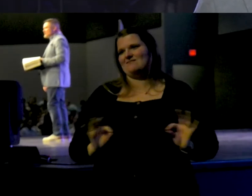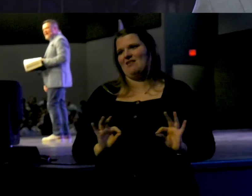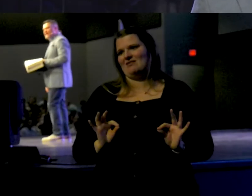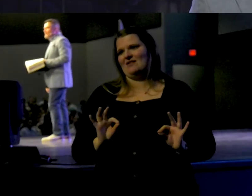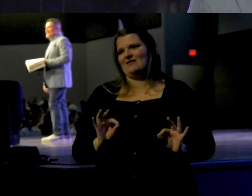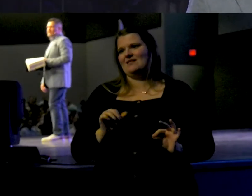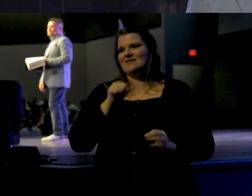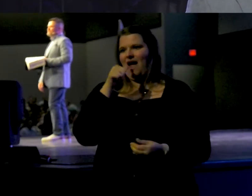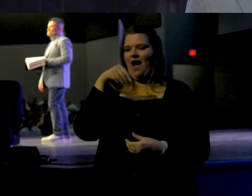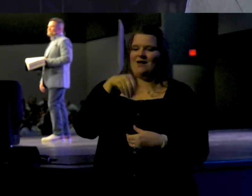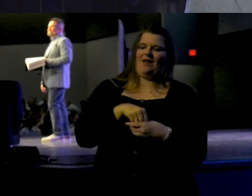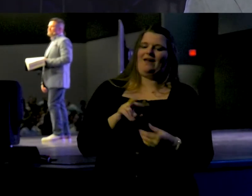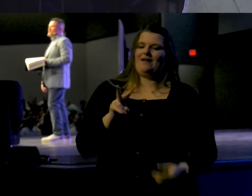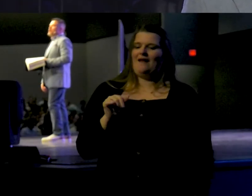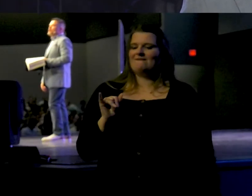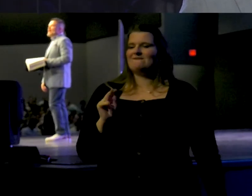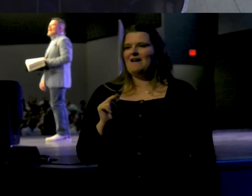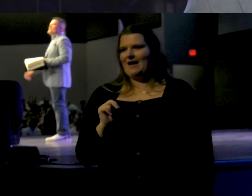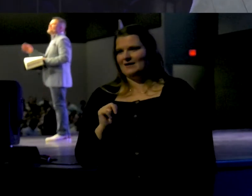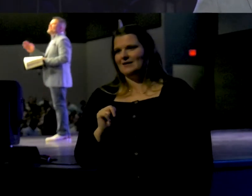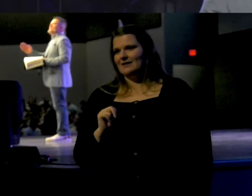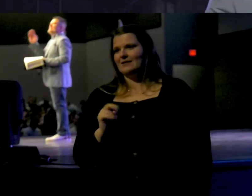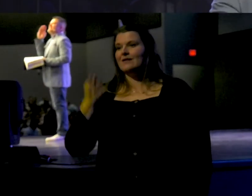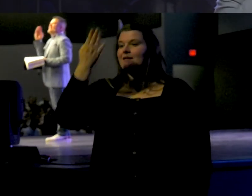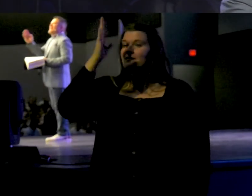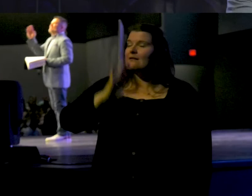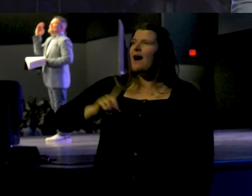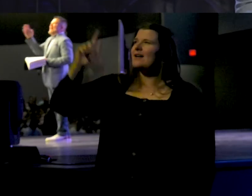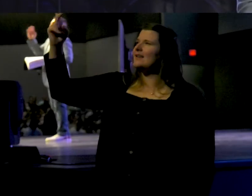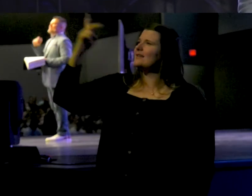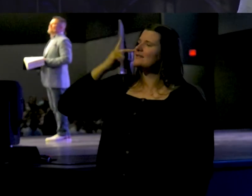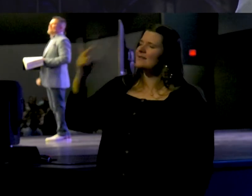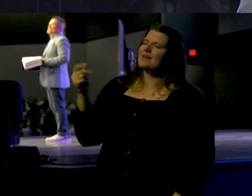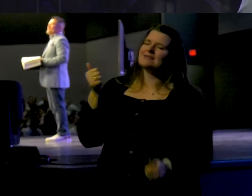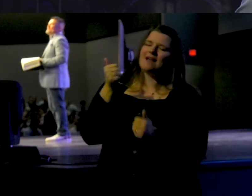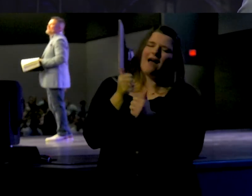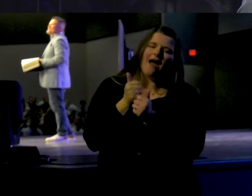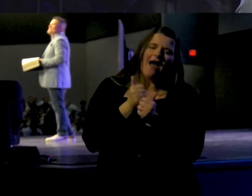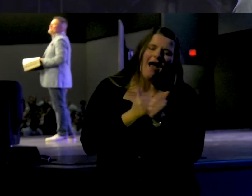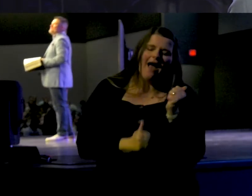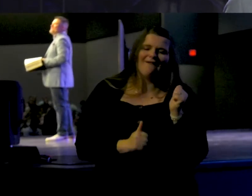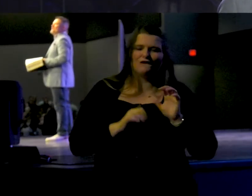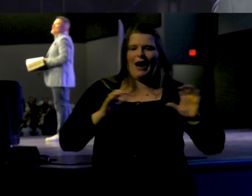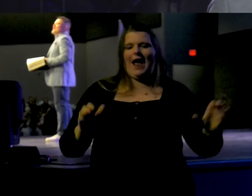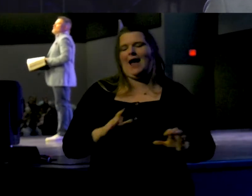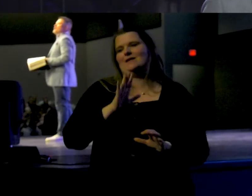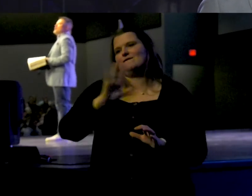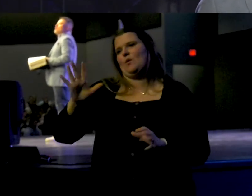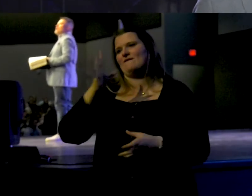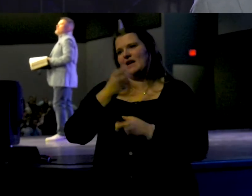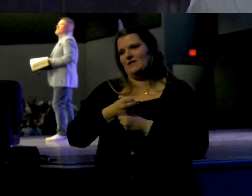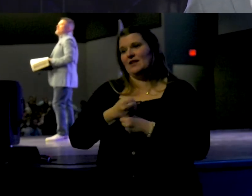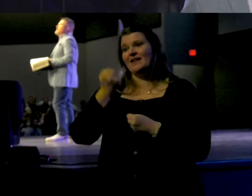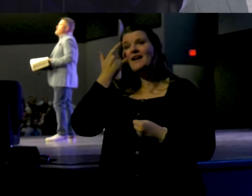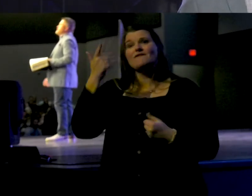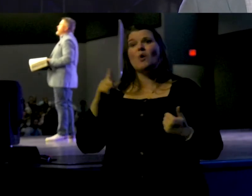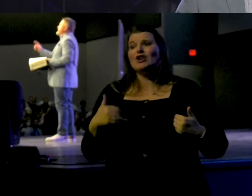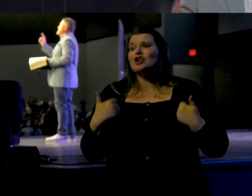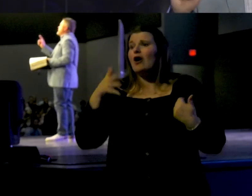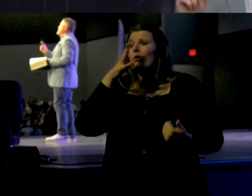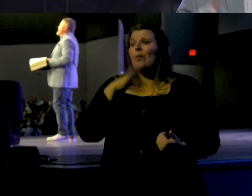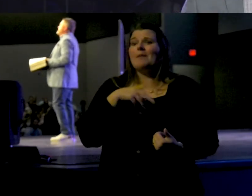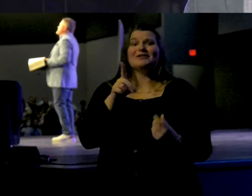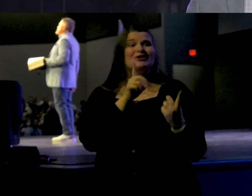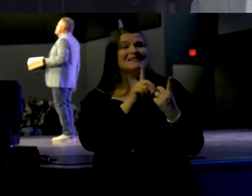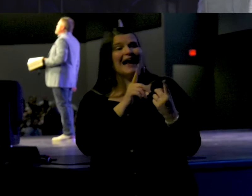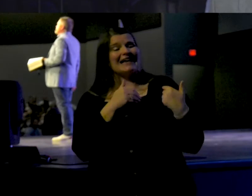It's not in vain. God sees every act of faithfulness. If you're a young woman here, and you're